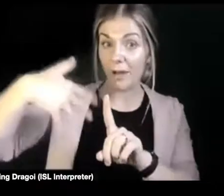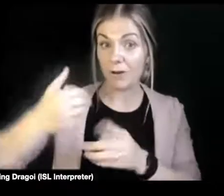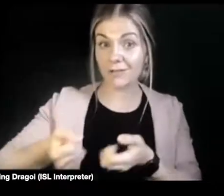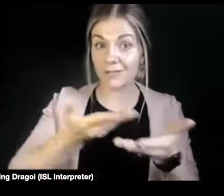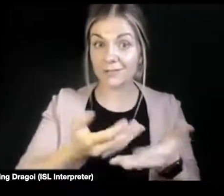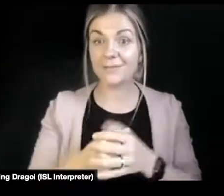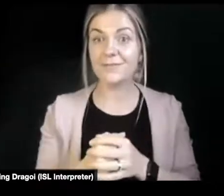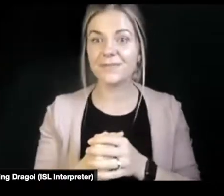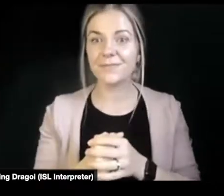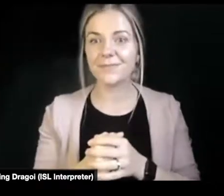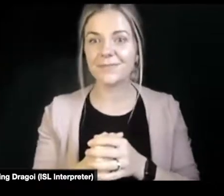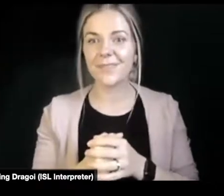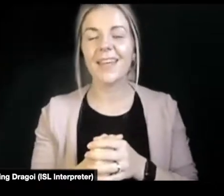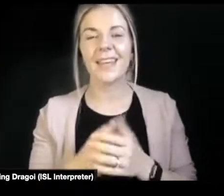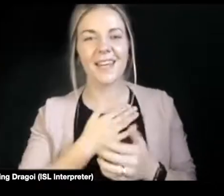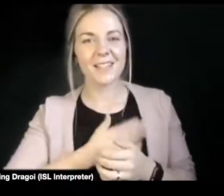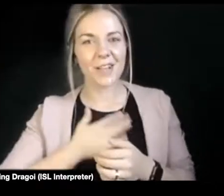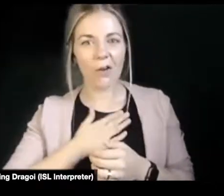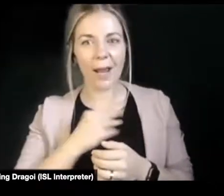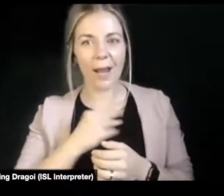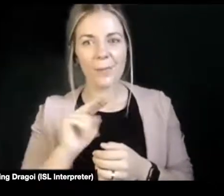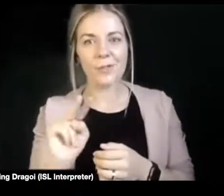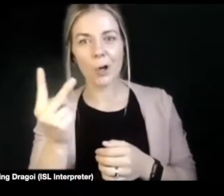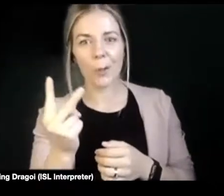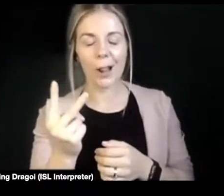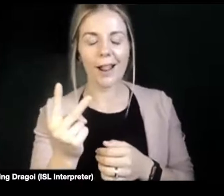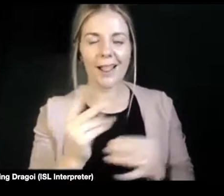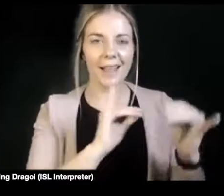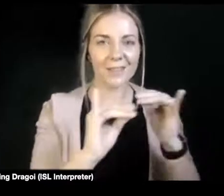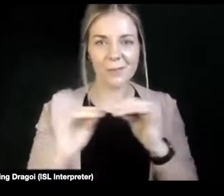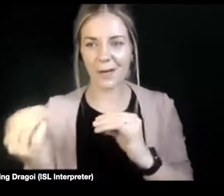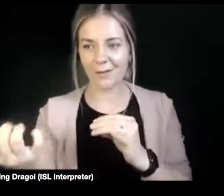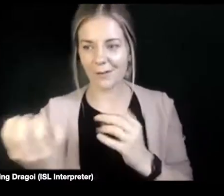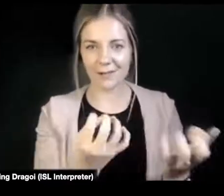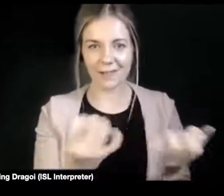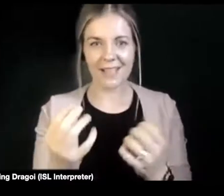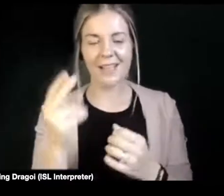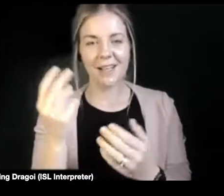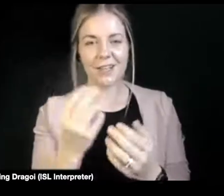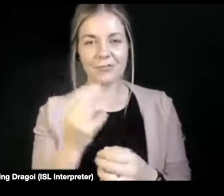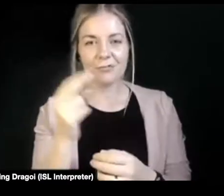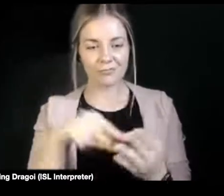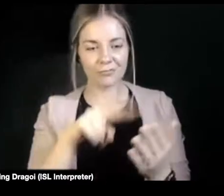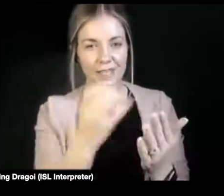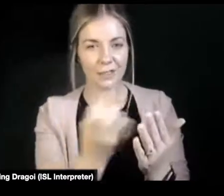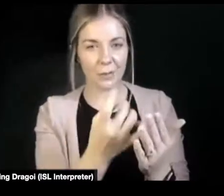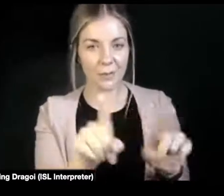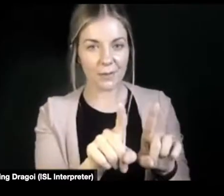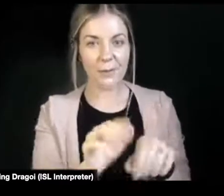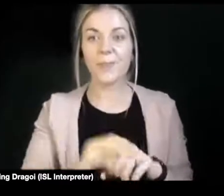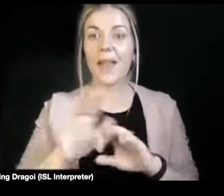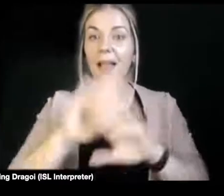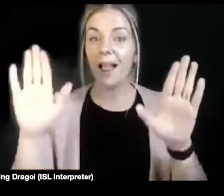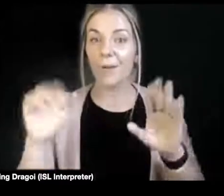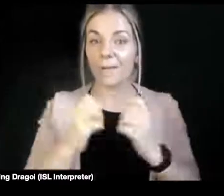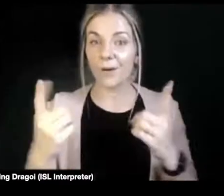Sorry, I've got double interpretation going on here. So, hello, everybody. Yes, I'm Jenny